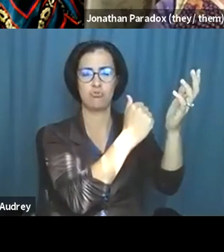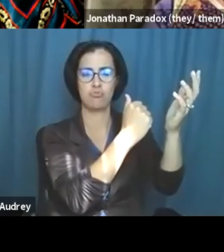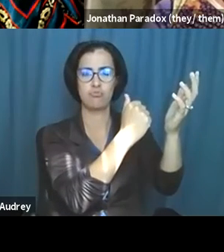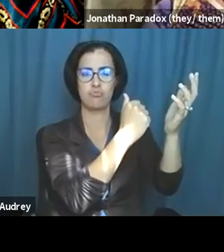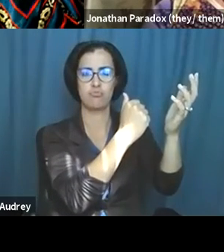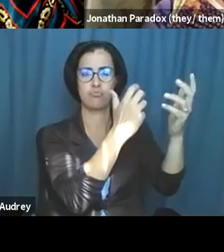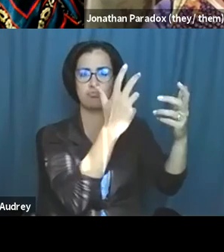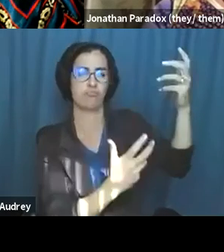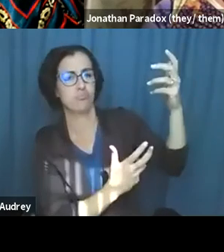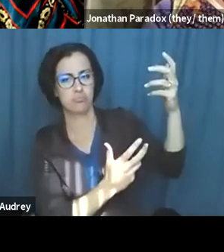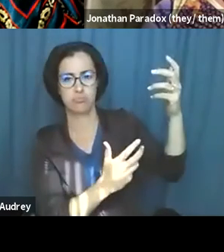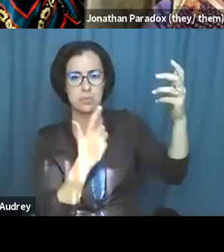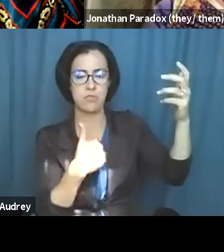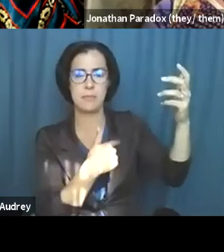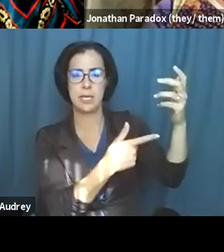socially constructed.